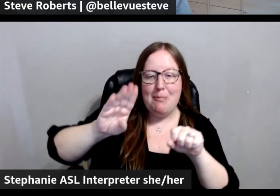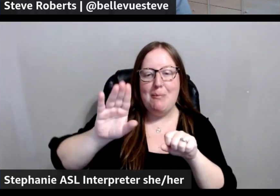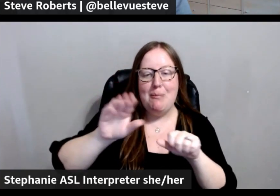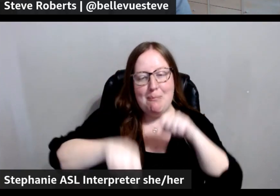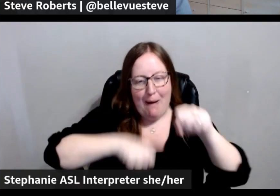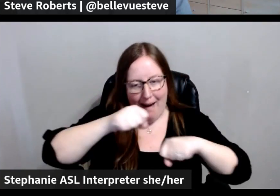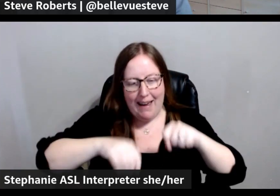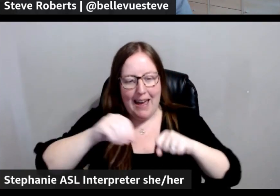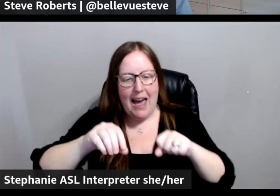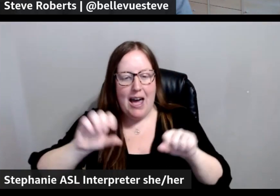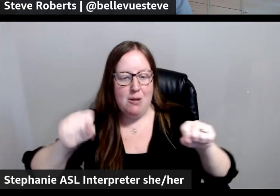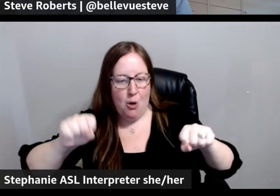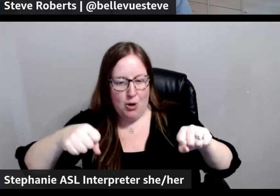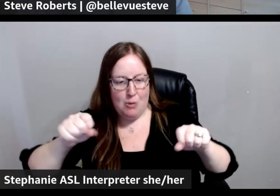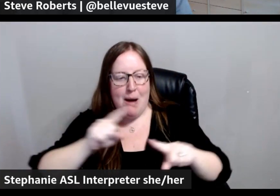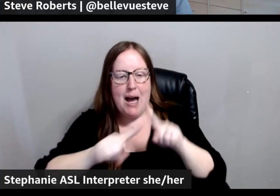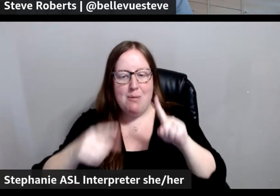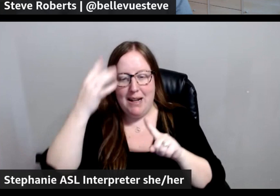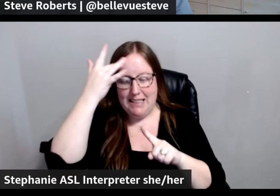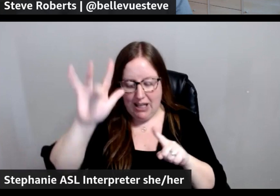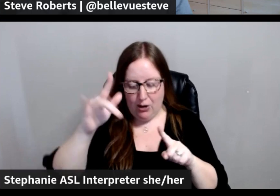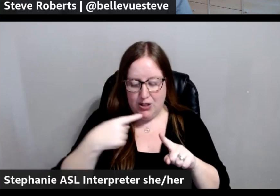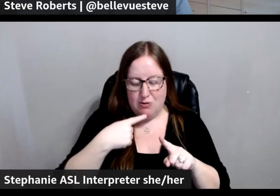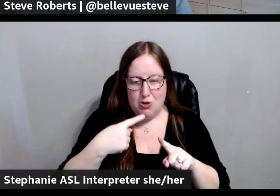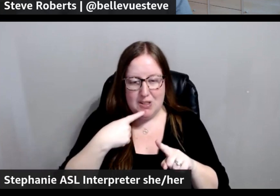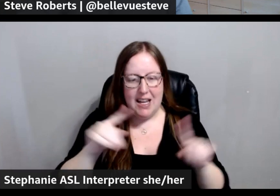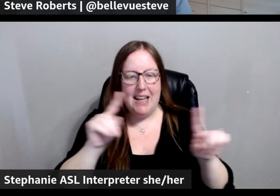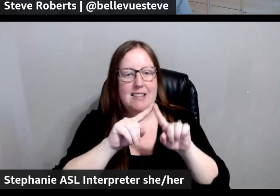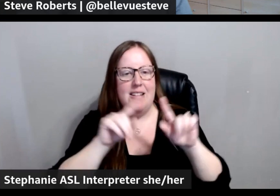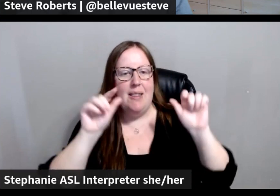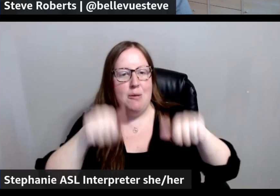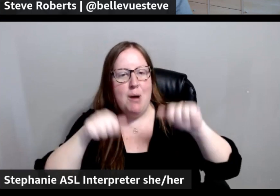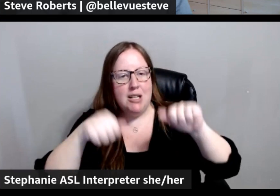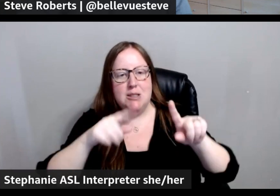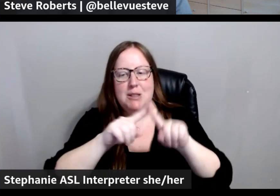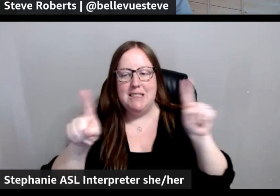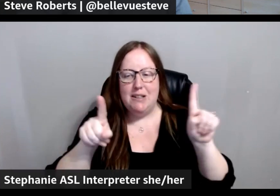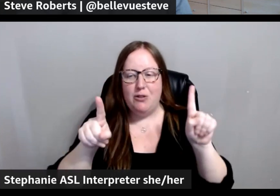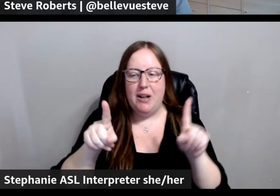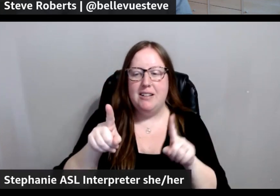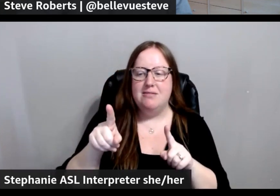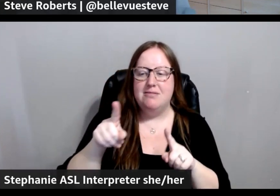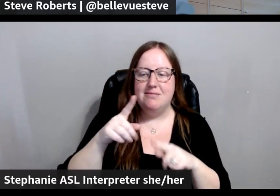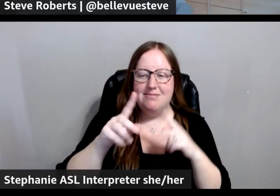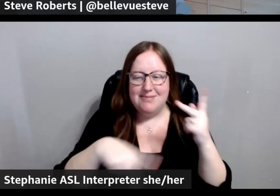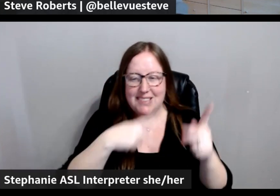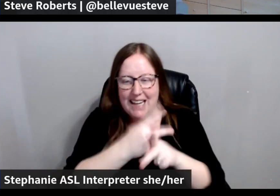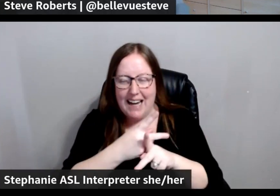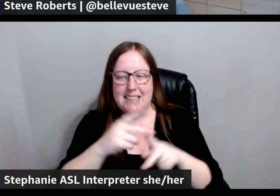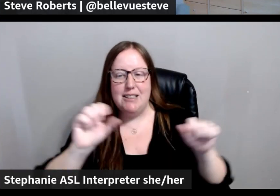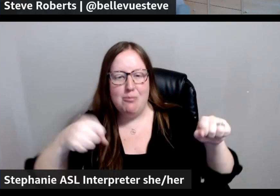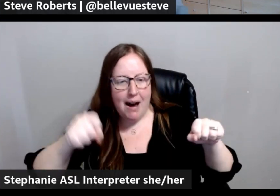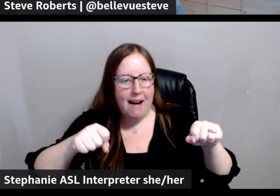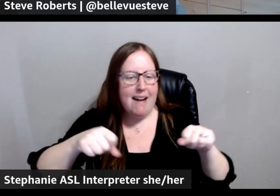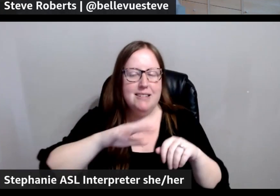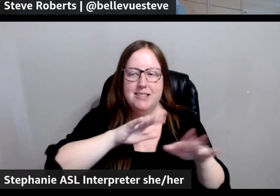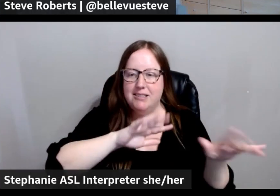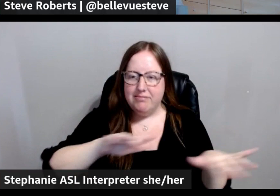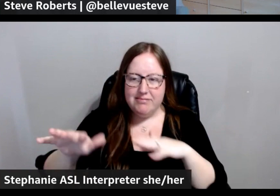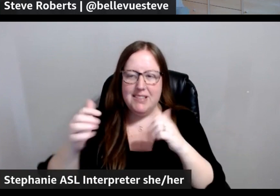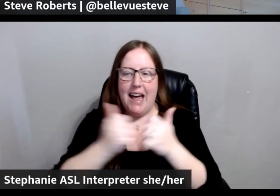probably intelligent enough to be able to say, like, here's the different, possibly the different size of bikes as well, or even colors of bikes and